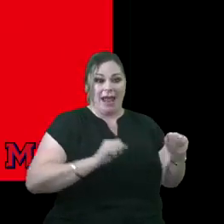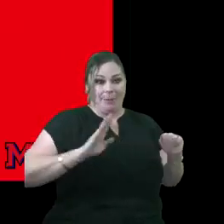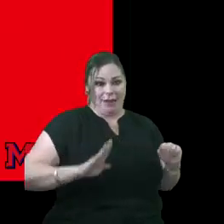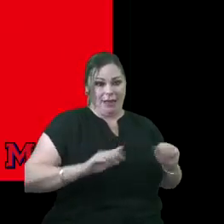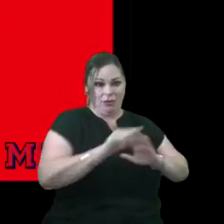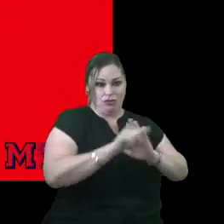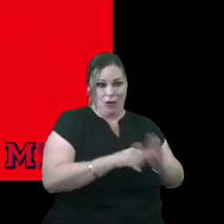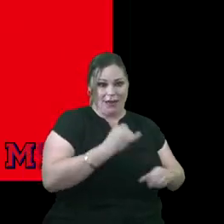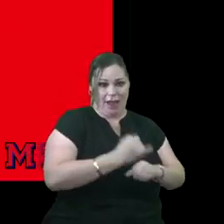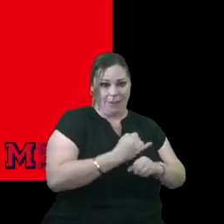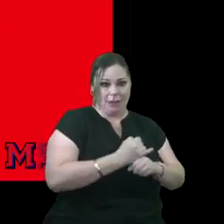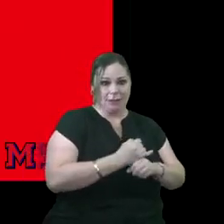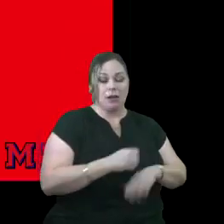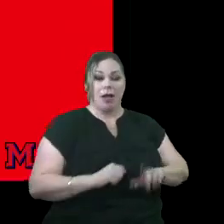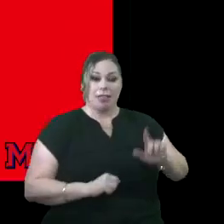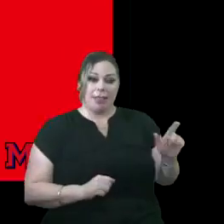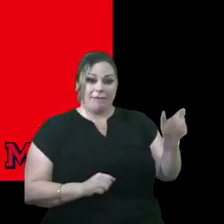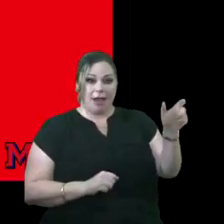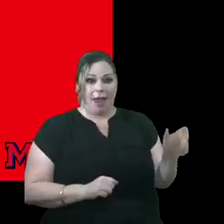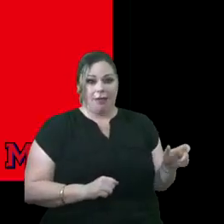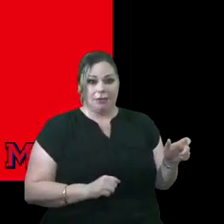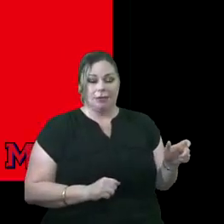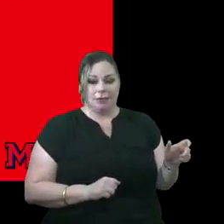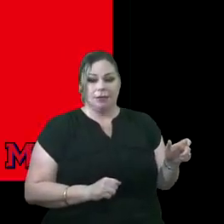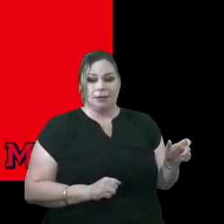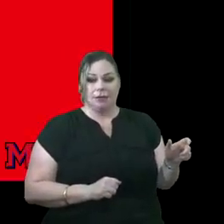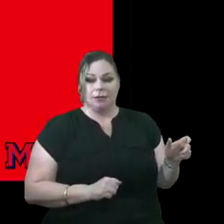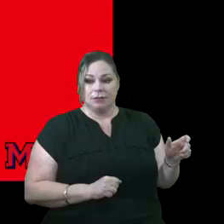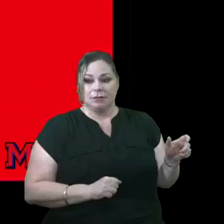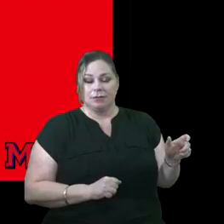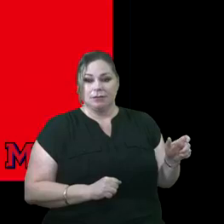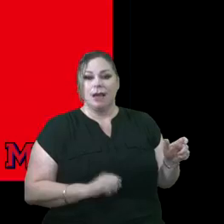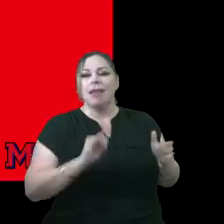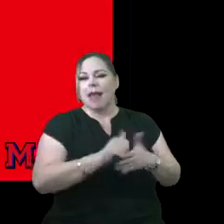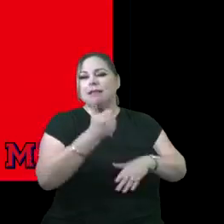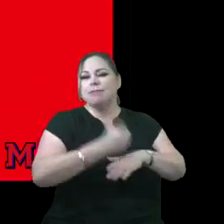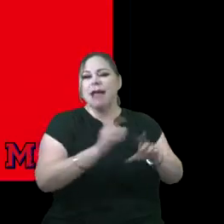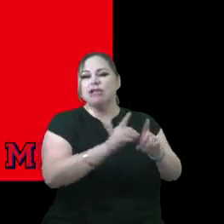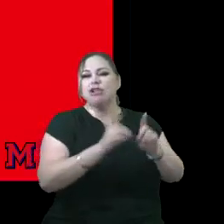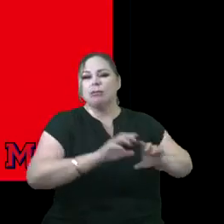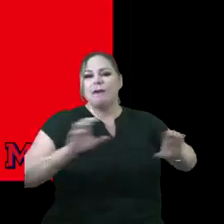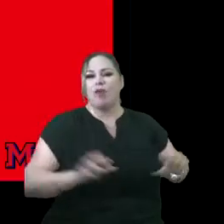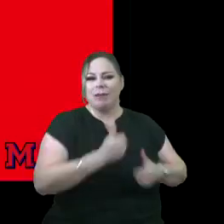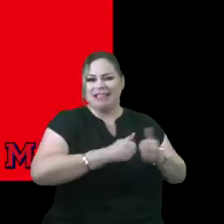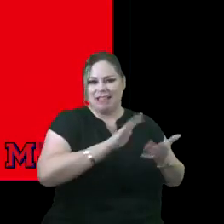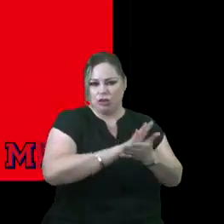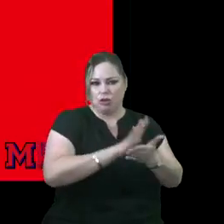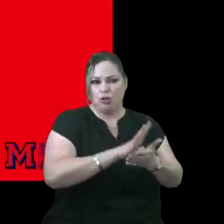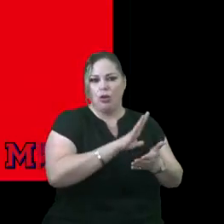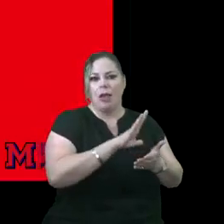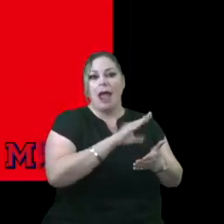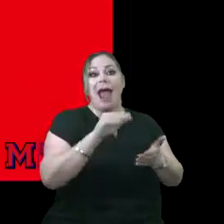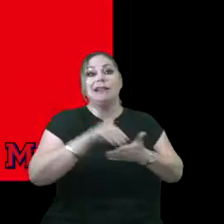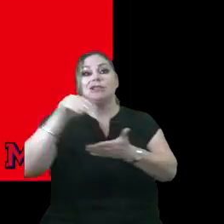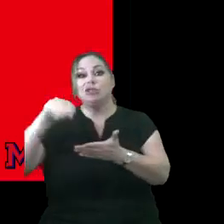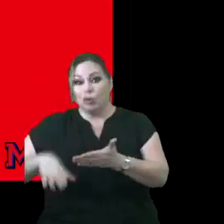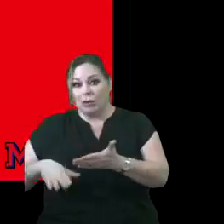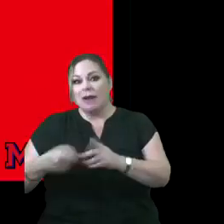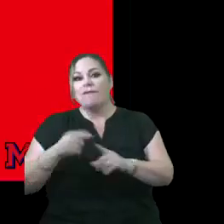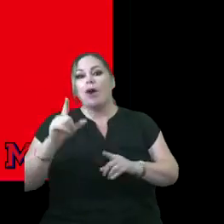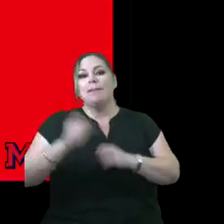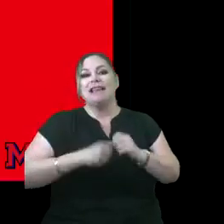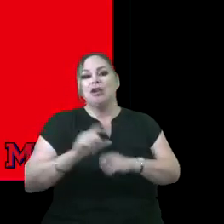on the left hand side and this is based on our district performance by schools and scholars as of 2019.